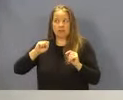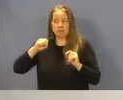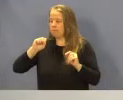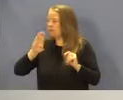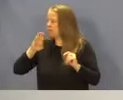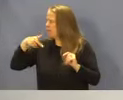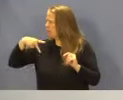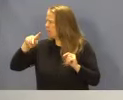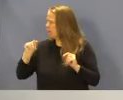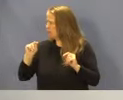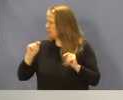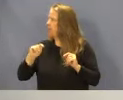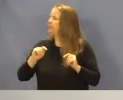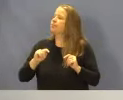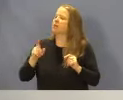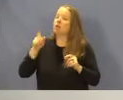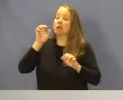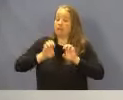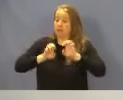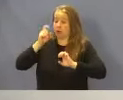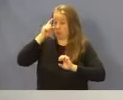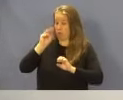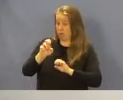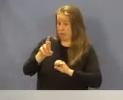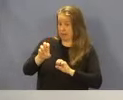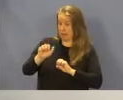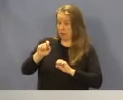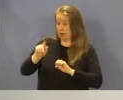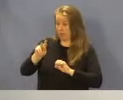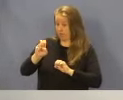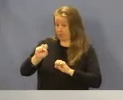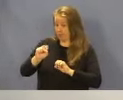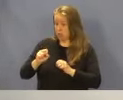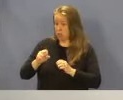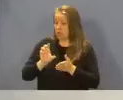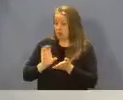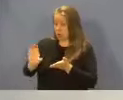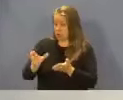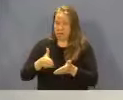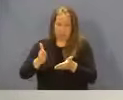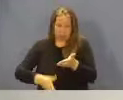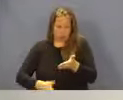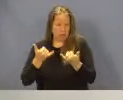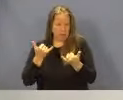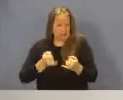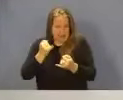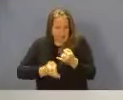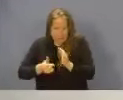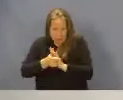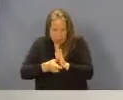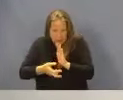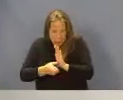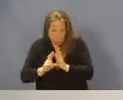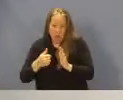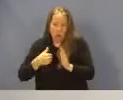that the evaluations for the Medicare Advantage procurement is concluded. It's now under some final legal review, and we